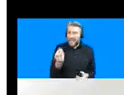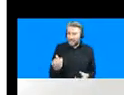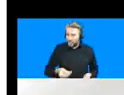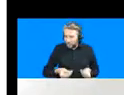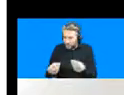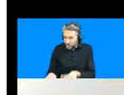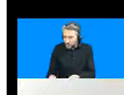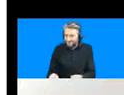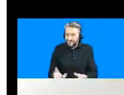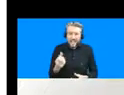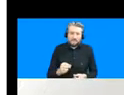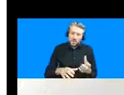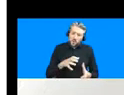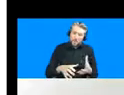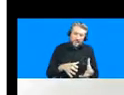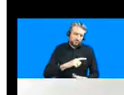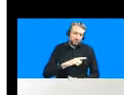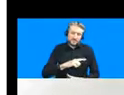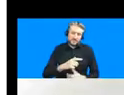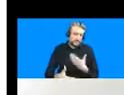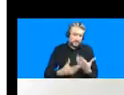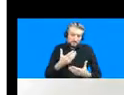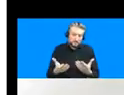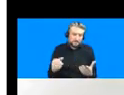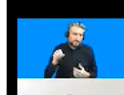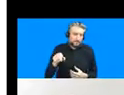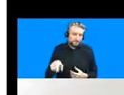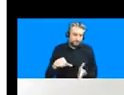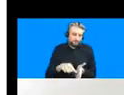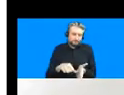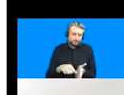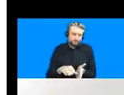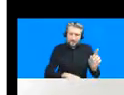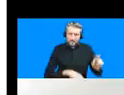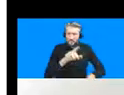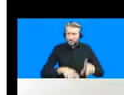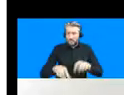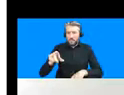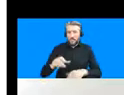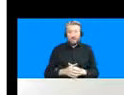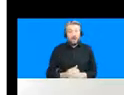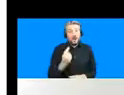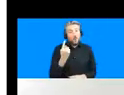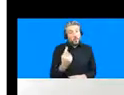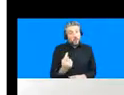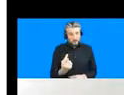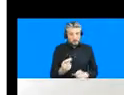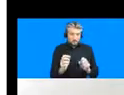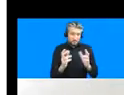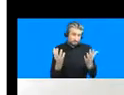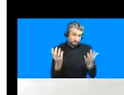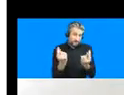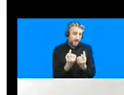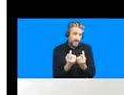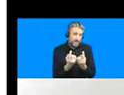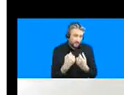reasons as to why this might have happened so one of the things that has confronted me as a very very